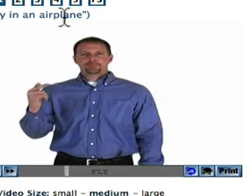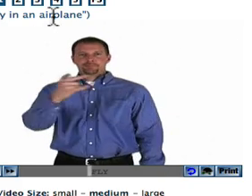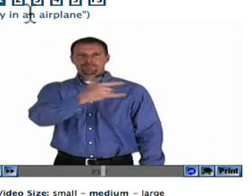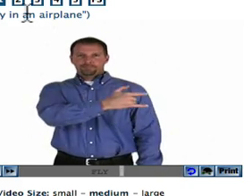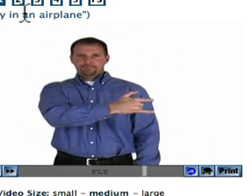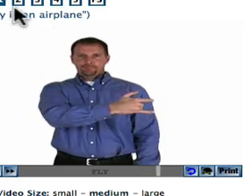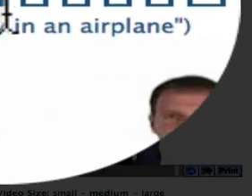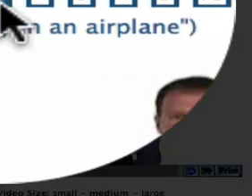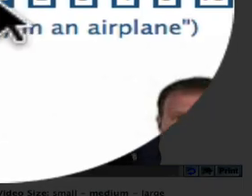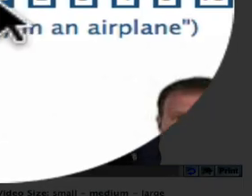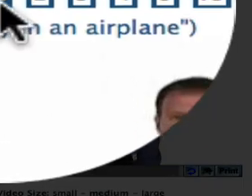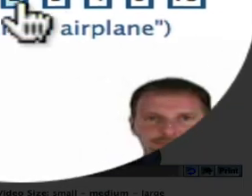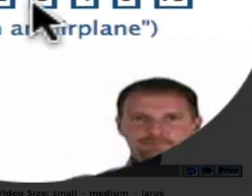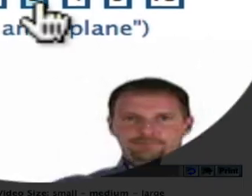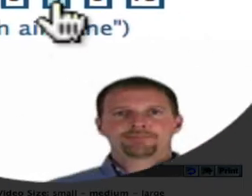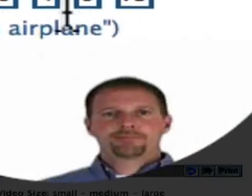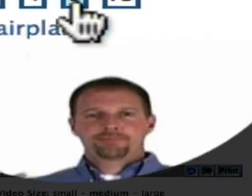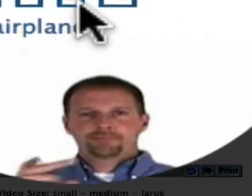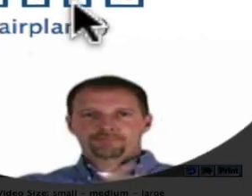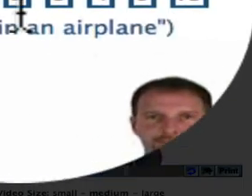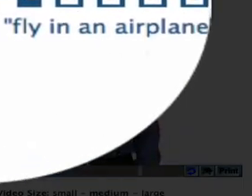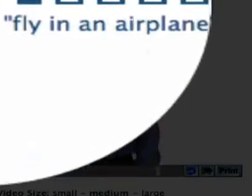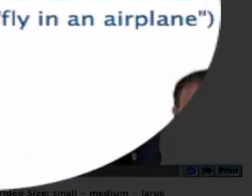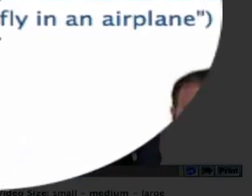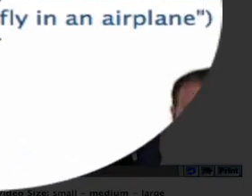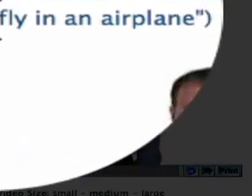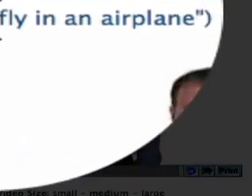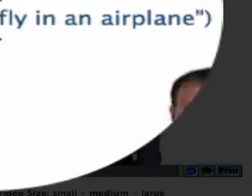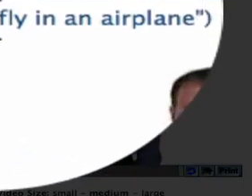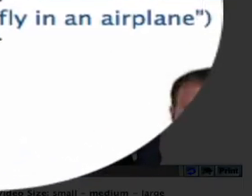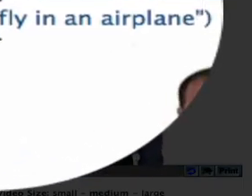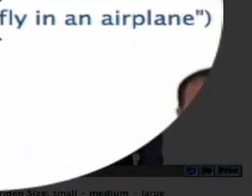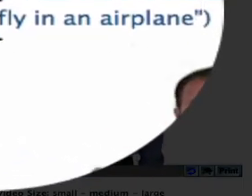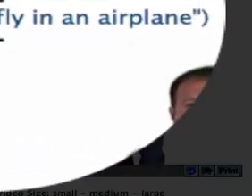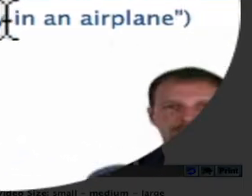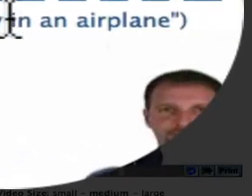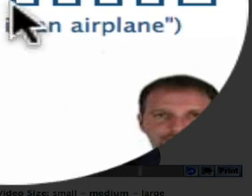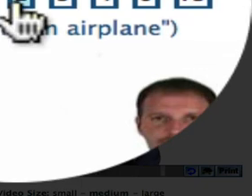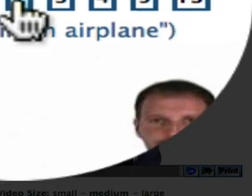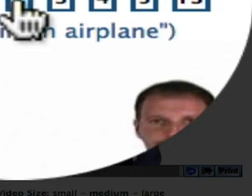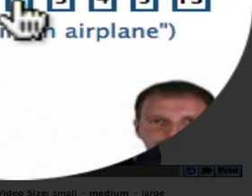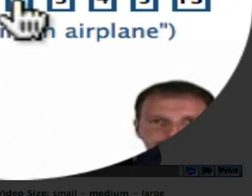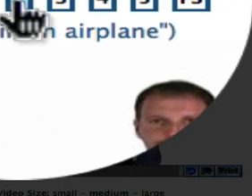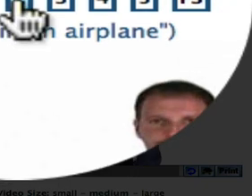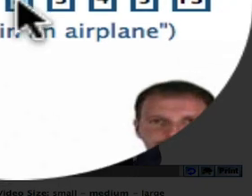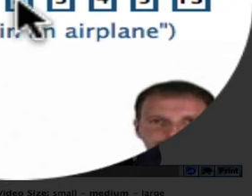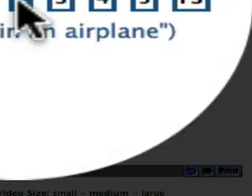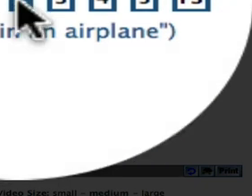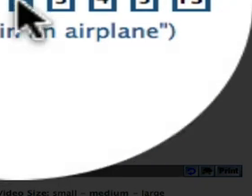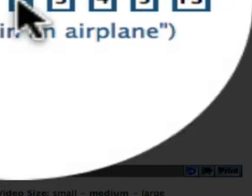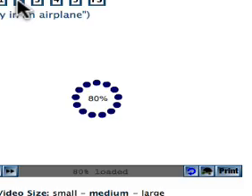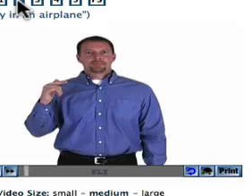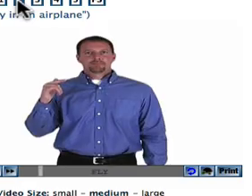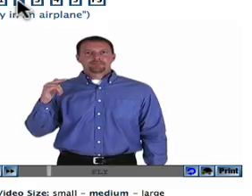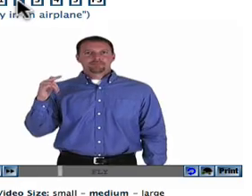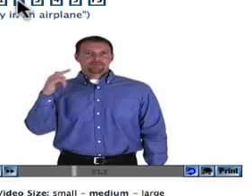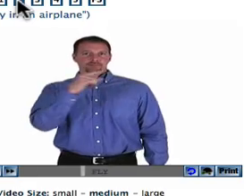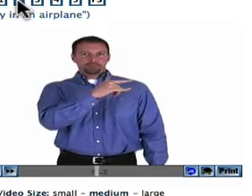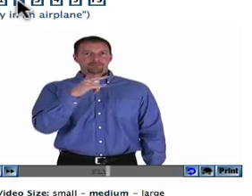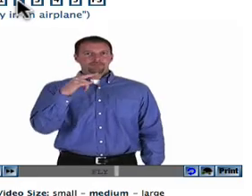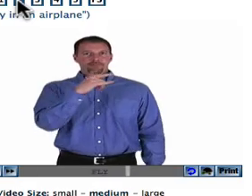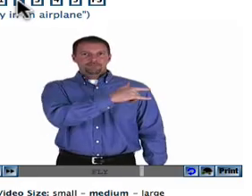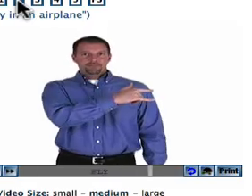The variations are all shown at the top. So I'm on variation one. If I want to switch to variation two, I just click on that,